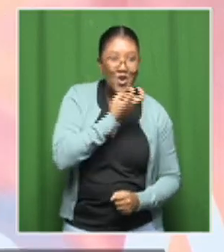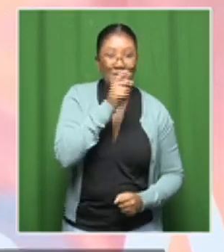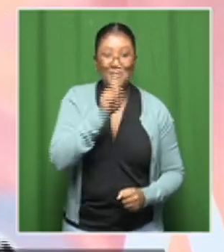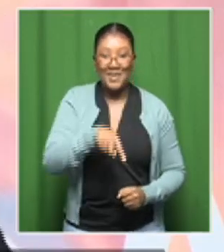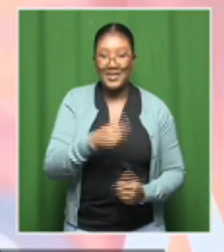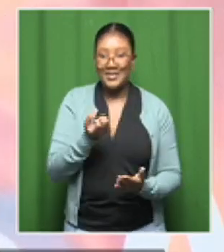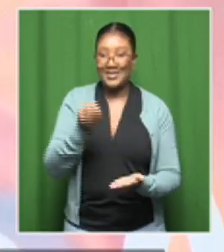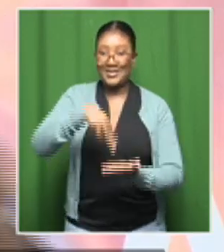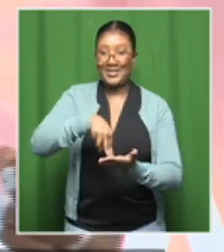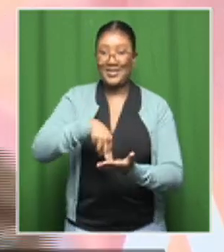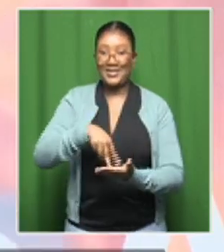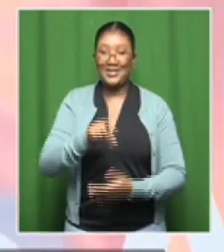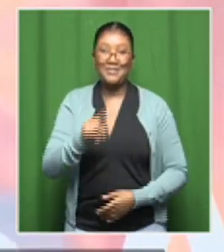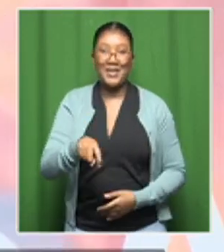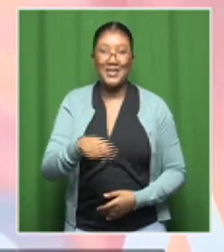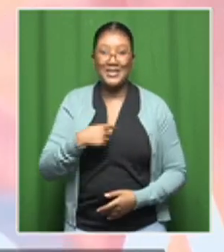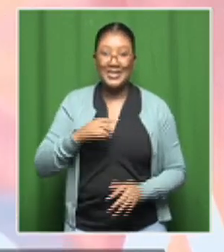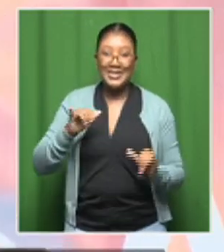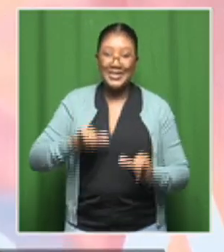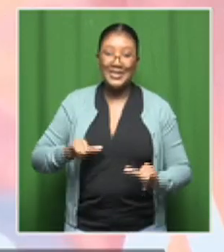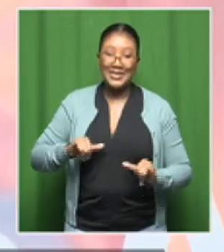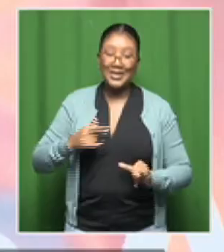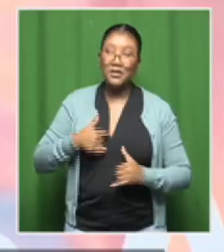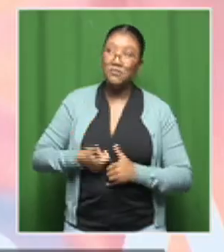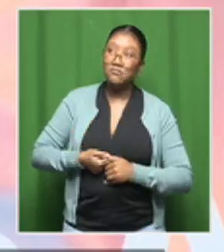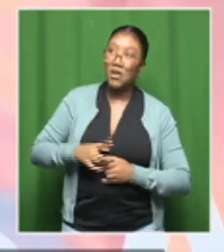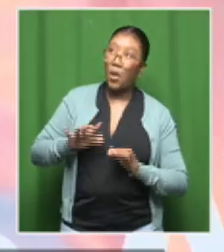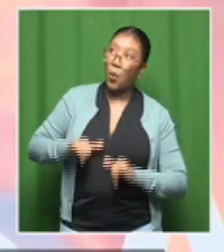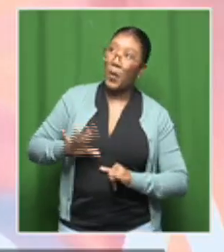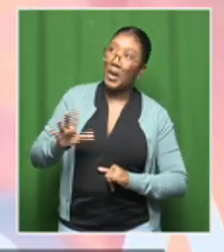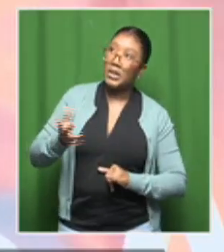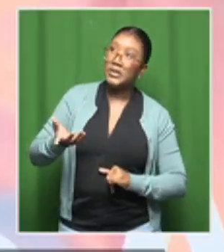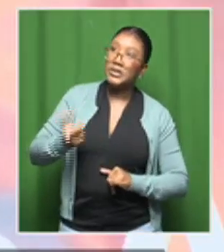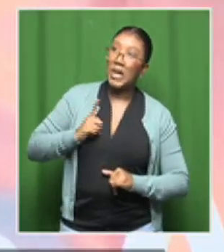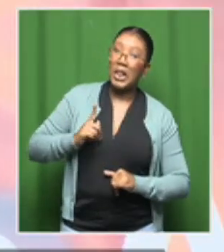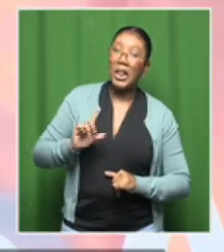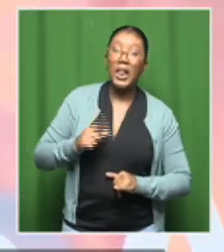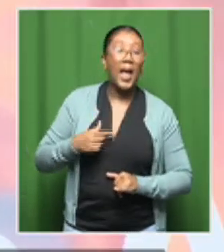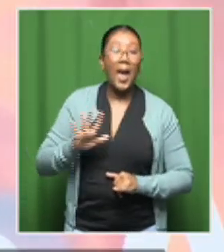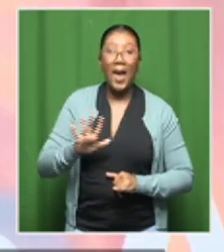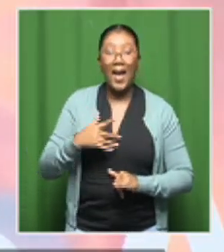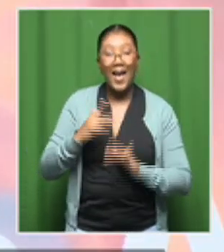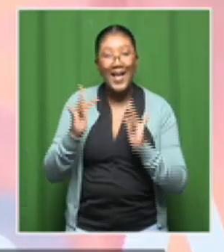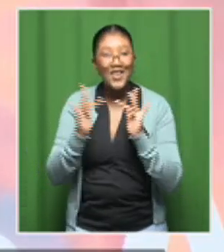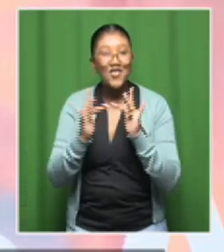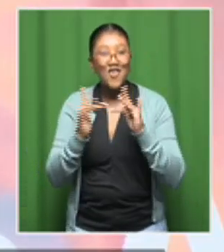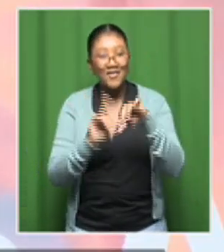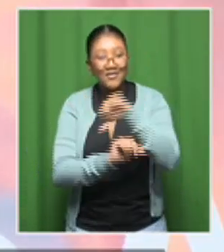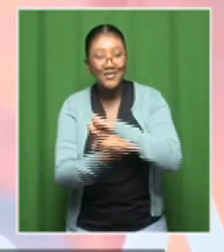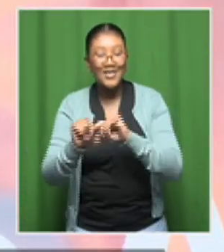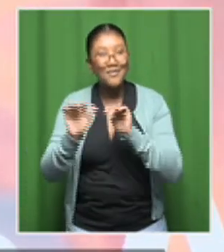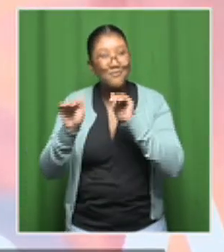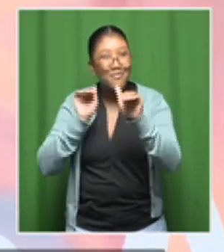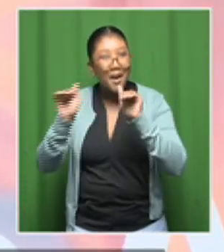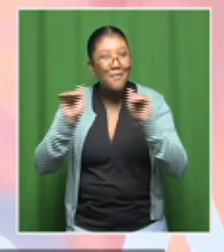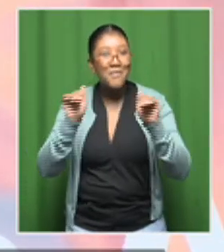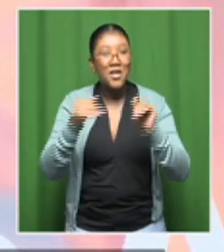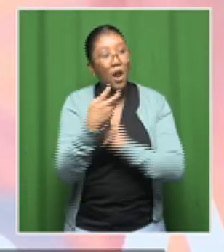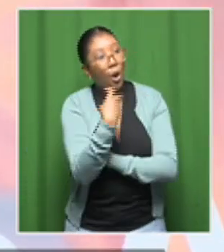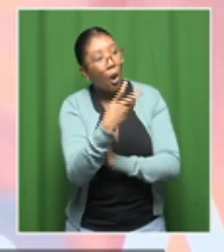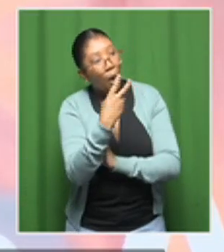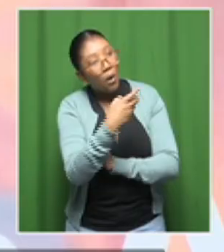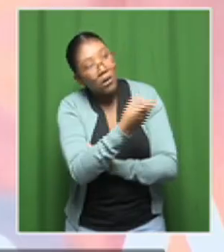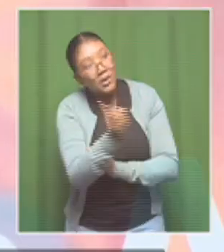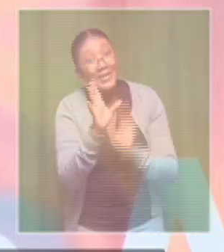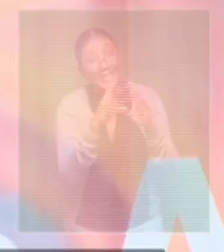can we, don't rest, can we talk, can we network, the department where we are open, we